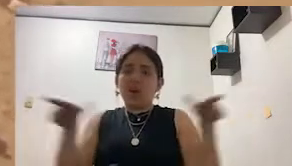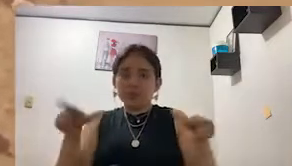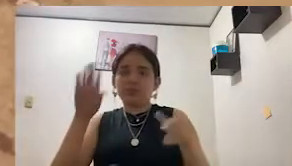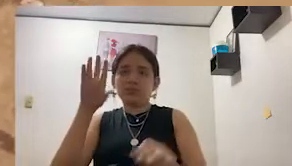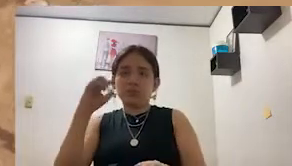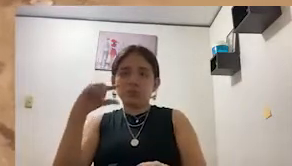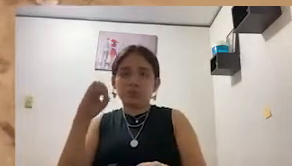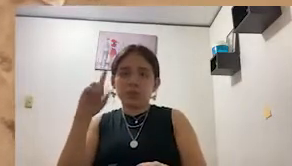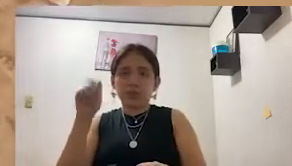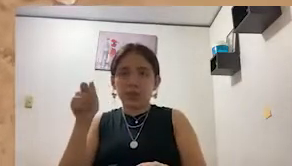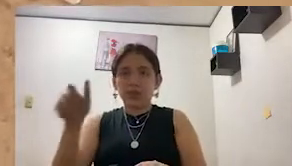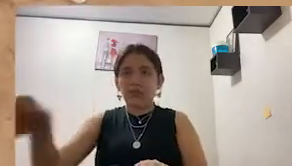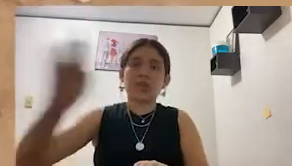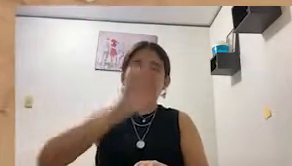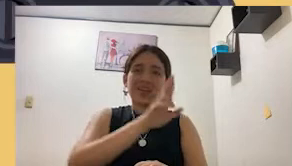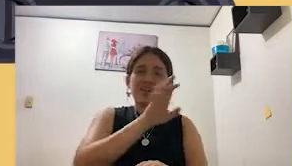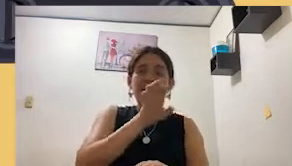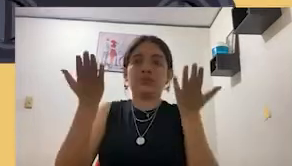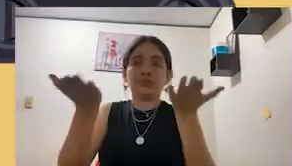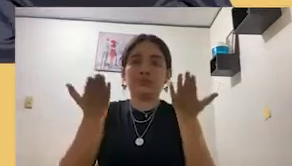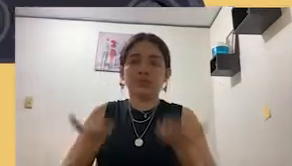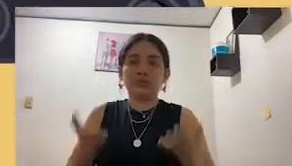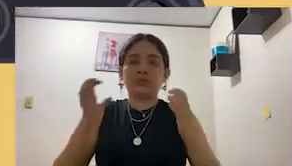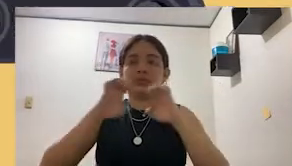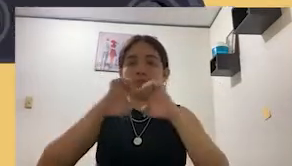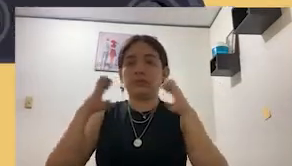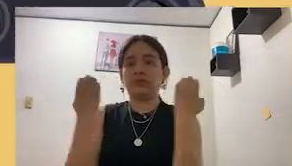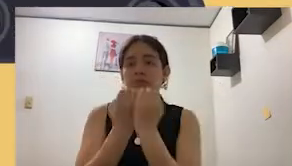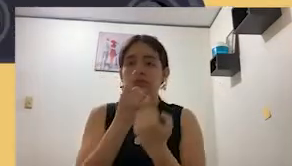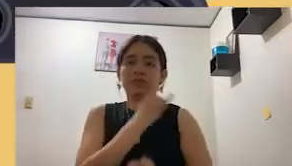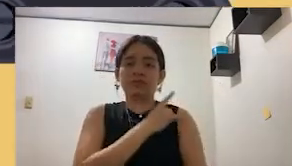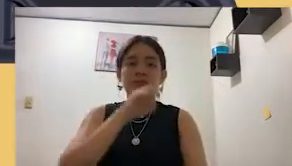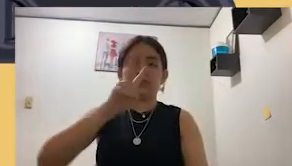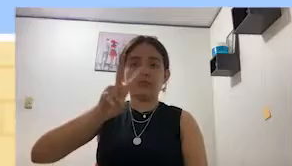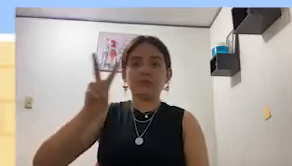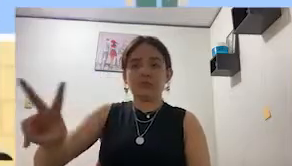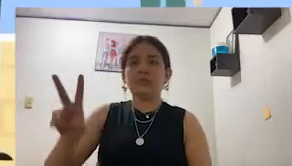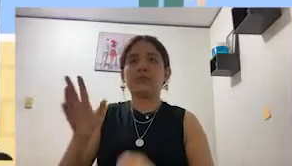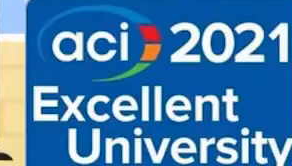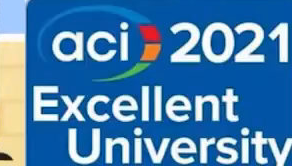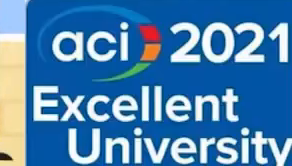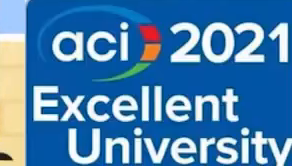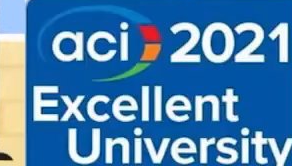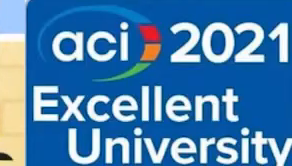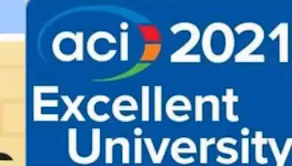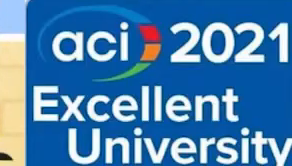recycled for use in the construction sector. We are UBC 22. Thank you.